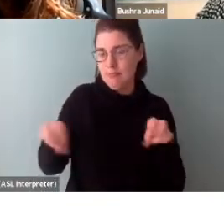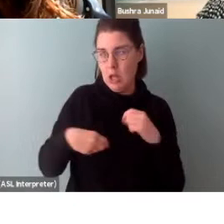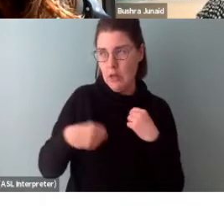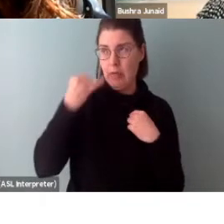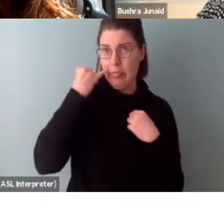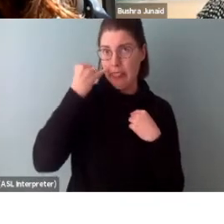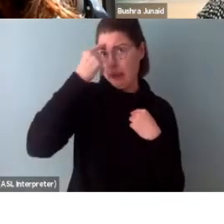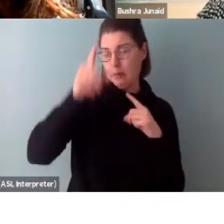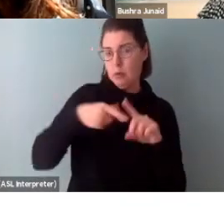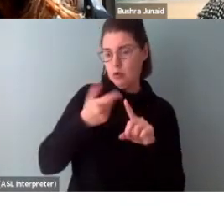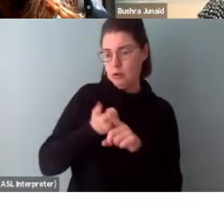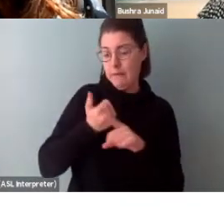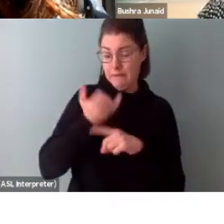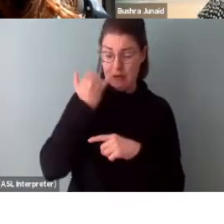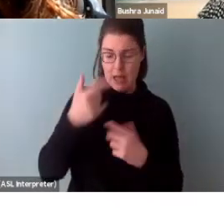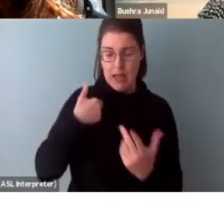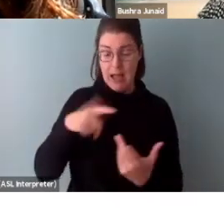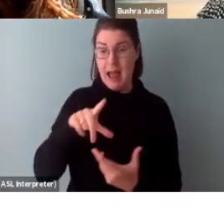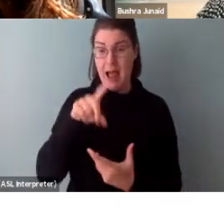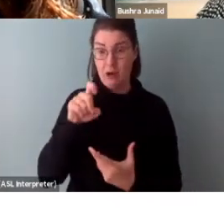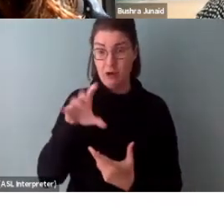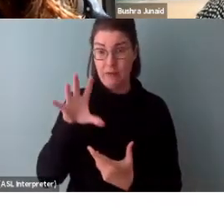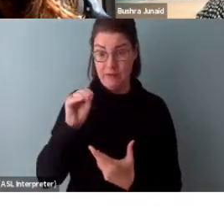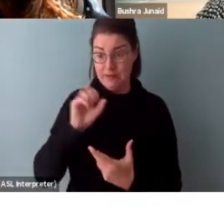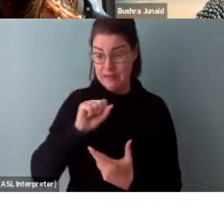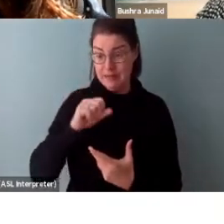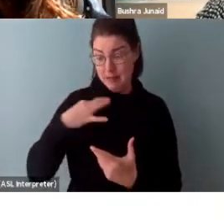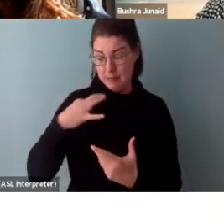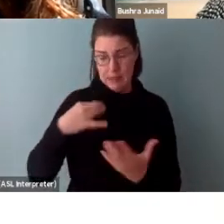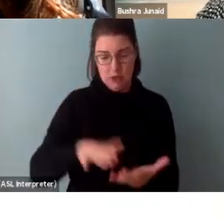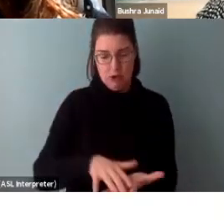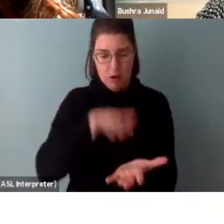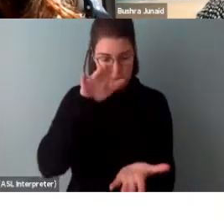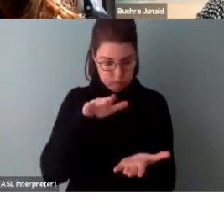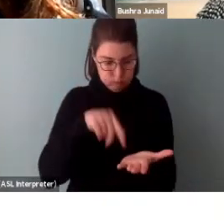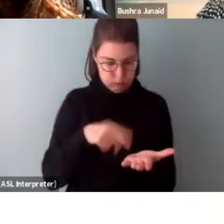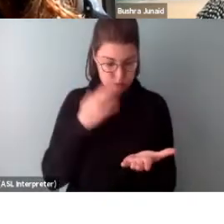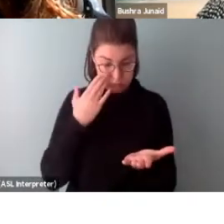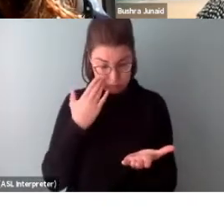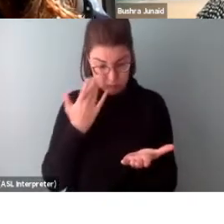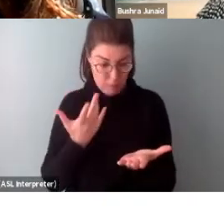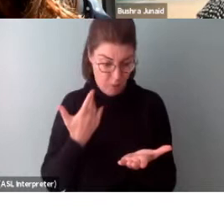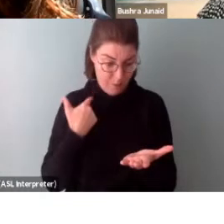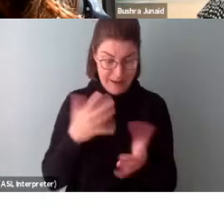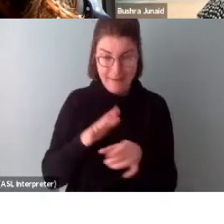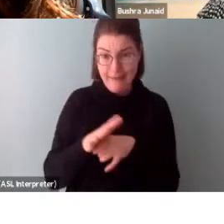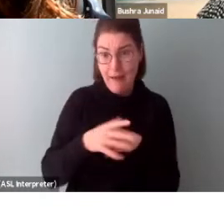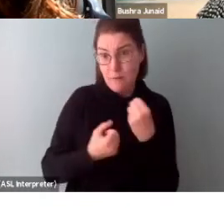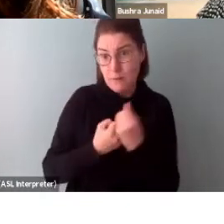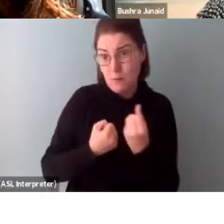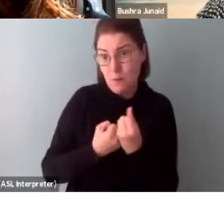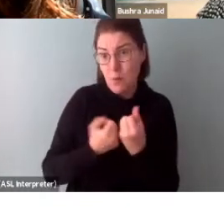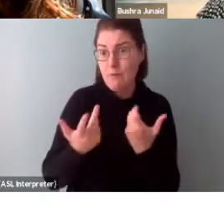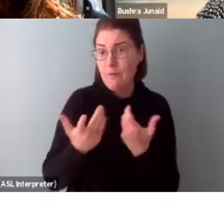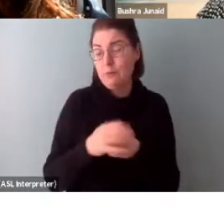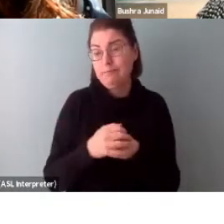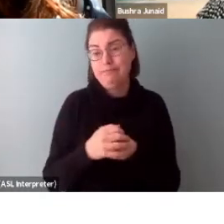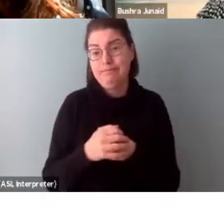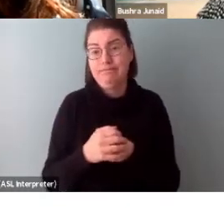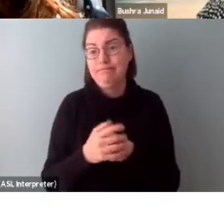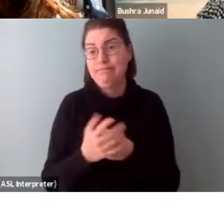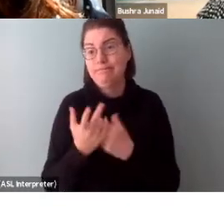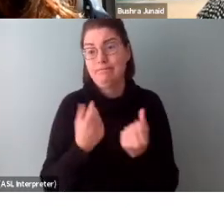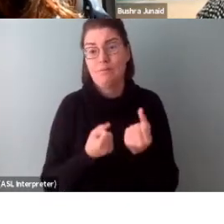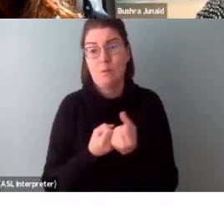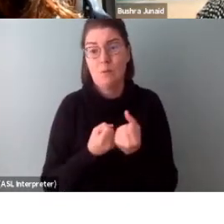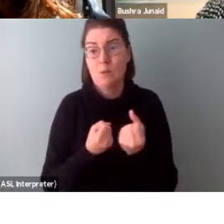you were reviewing 150 applications, knowing that, you know, only, there's only adequate support for enough